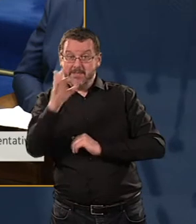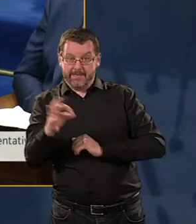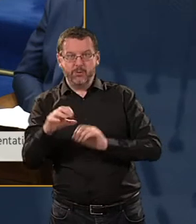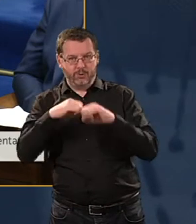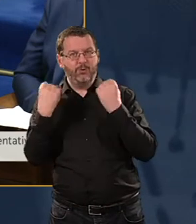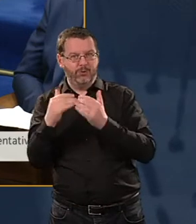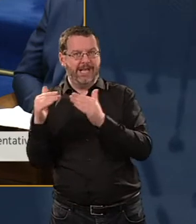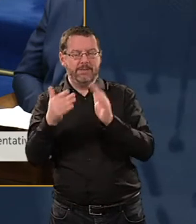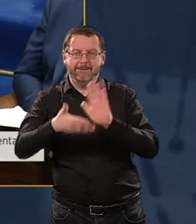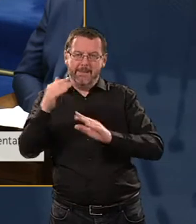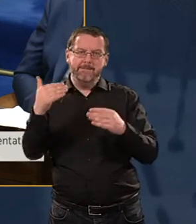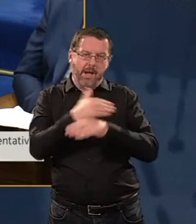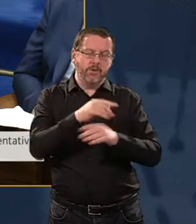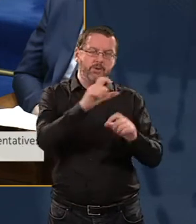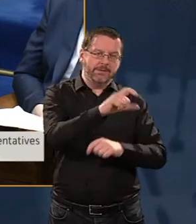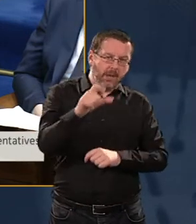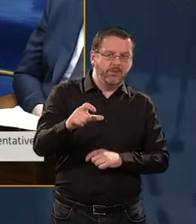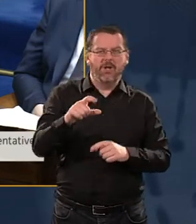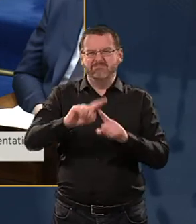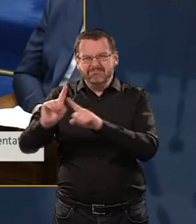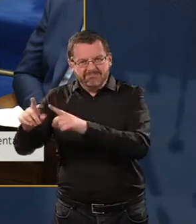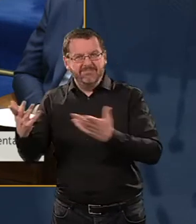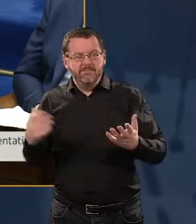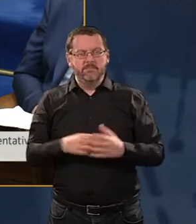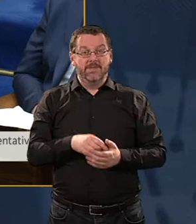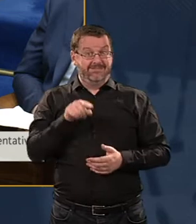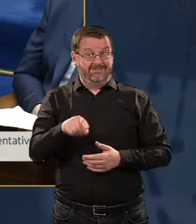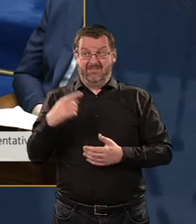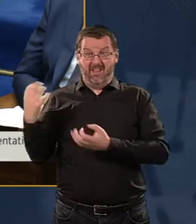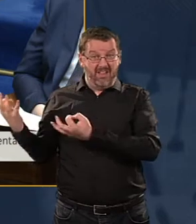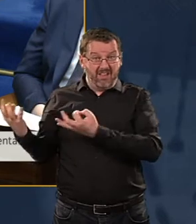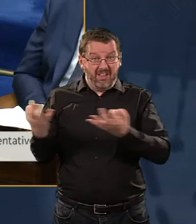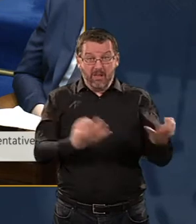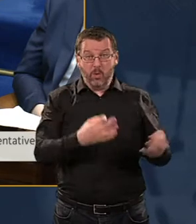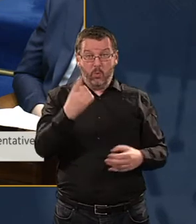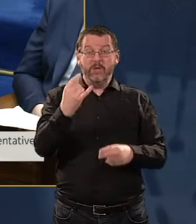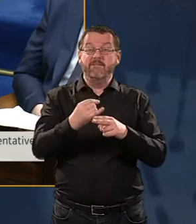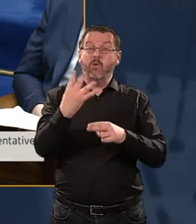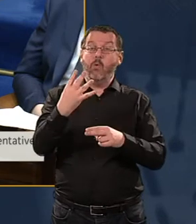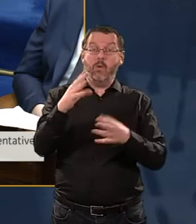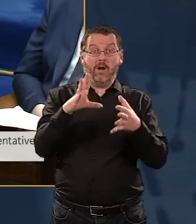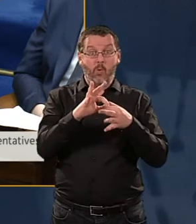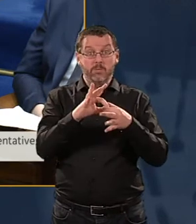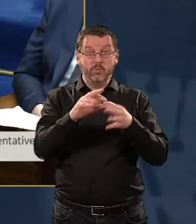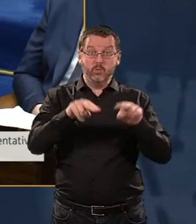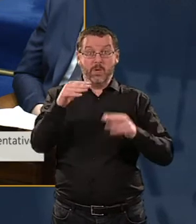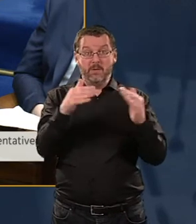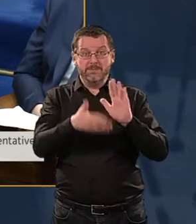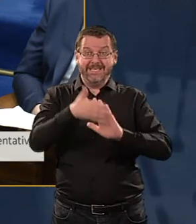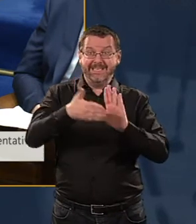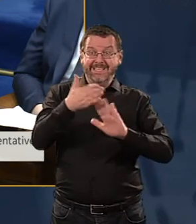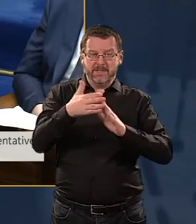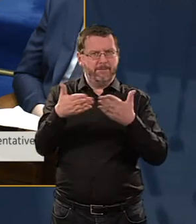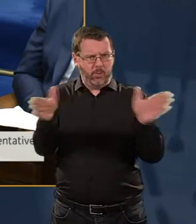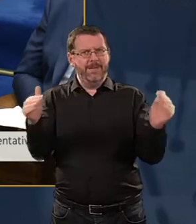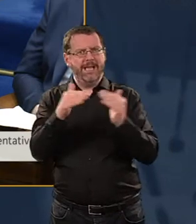authorities and affordable housing bodies. Probably the first time in a very long time that one in four homes built in Ireland were public housing. We need